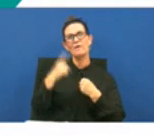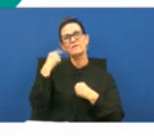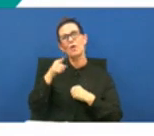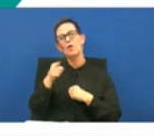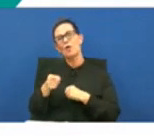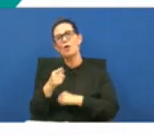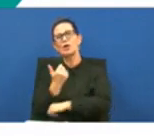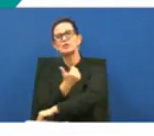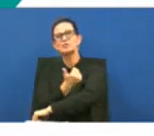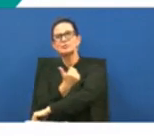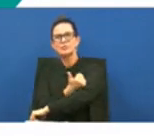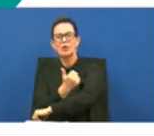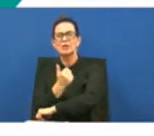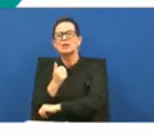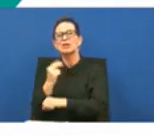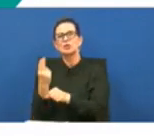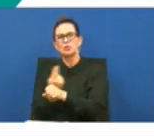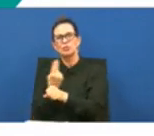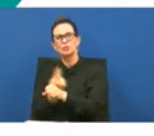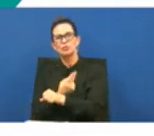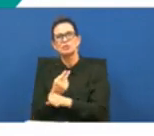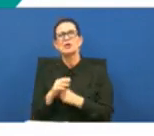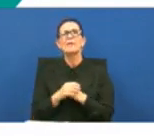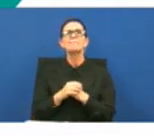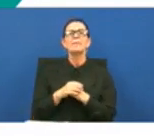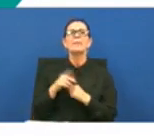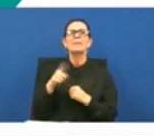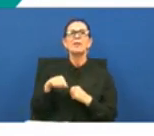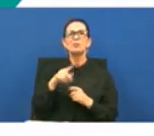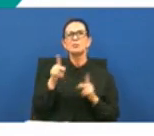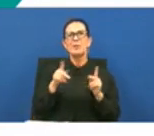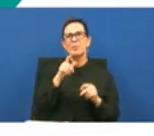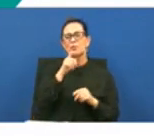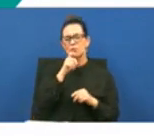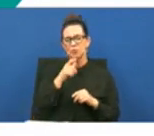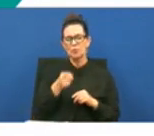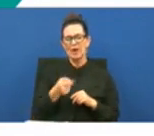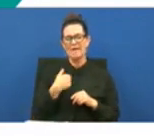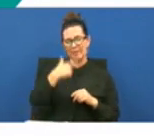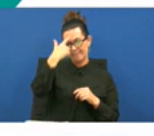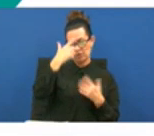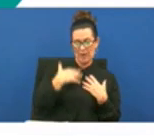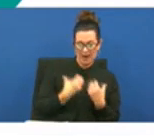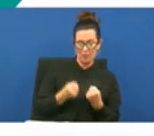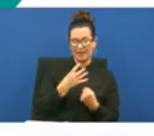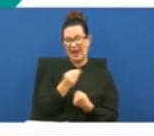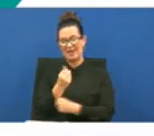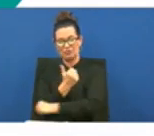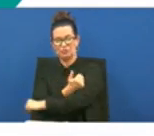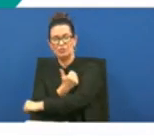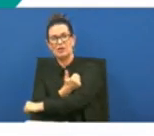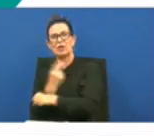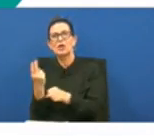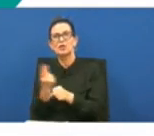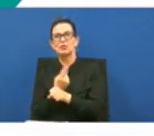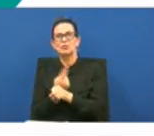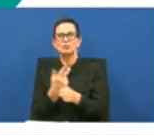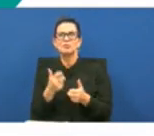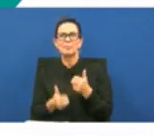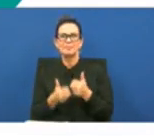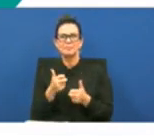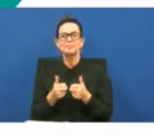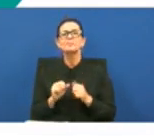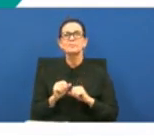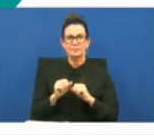substance use and when i say co-occurring those are individuals who are dual diagnosed they have a mental health and a substance use component so when we